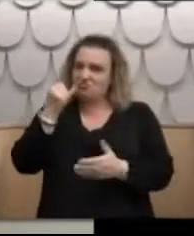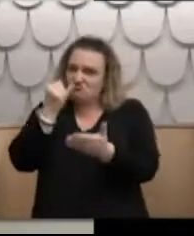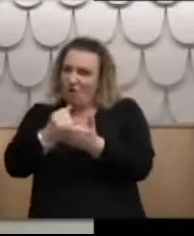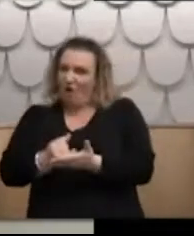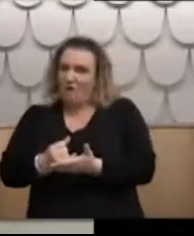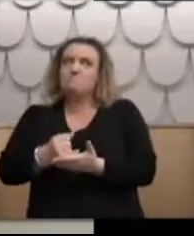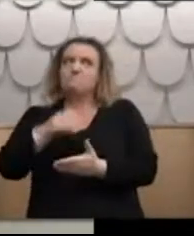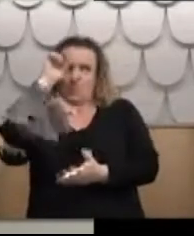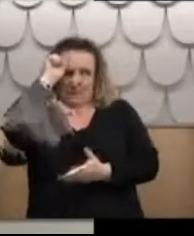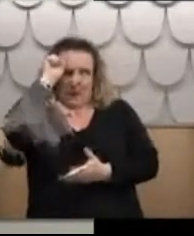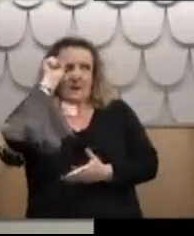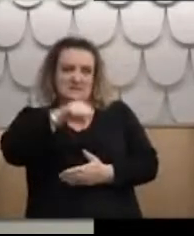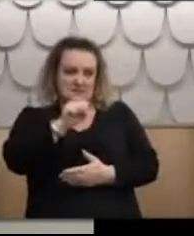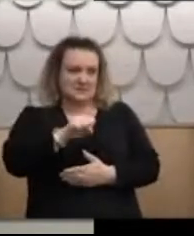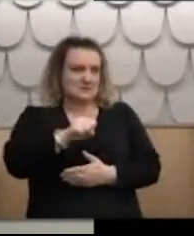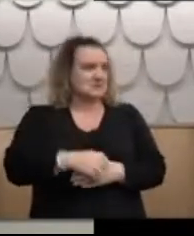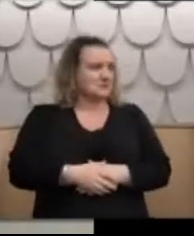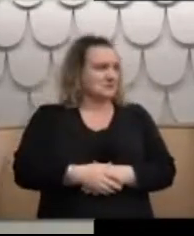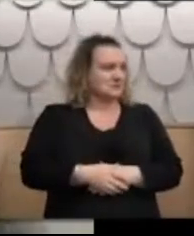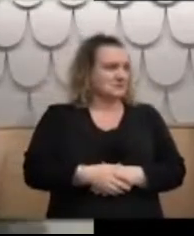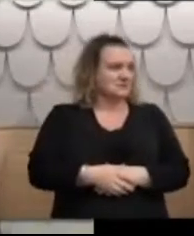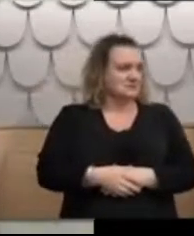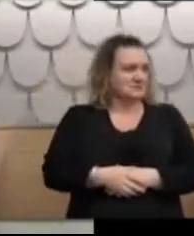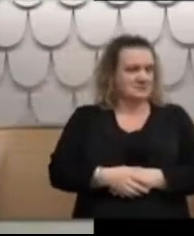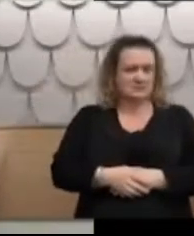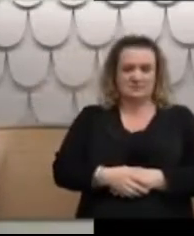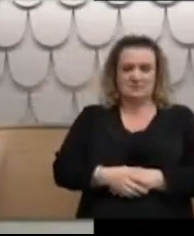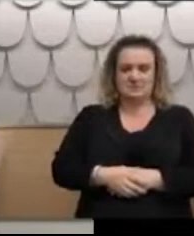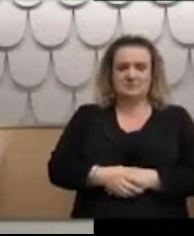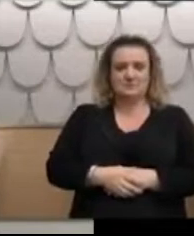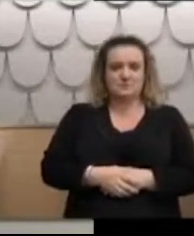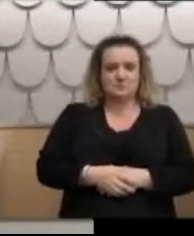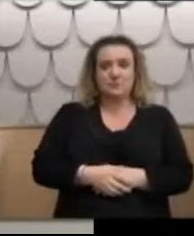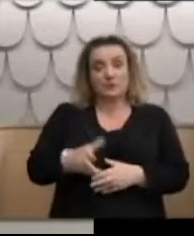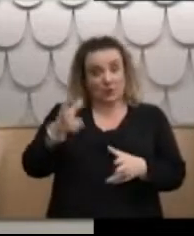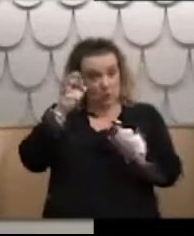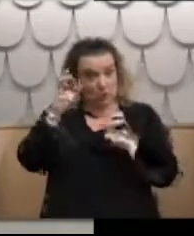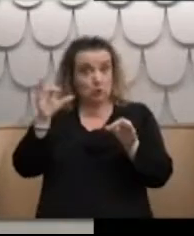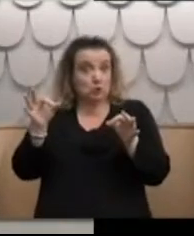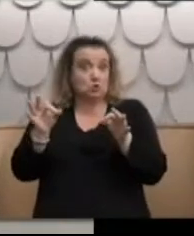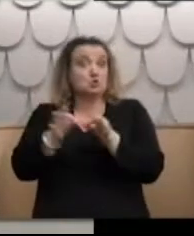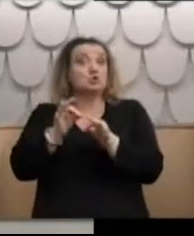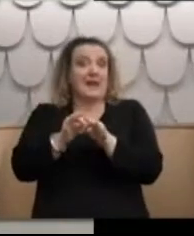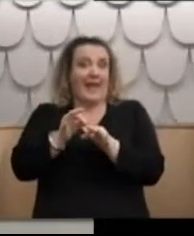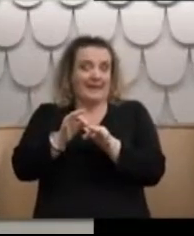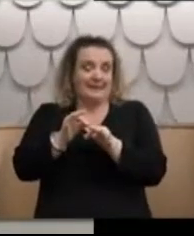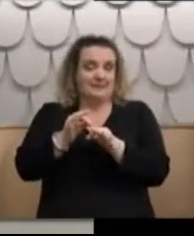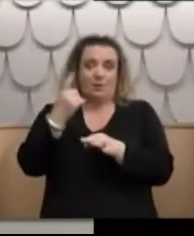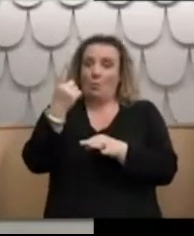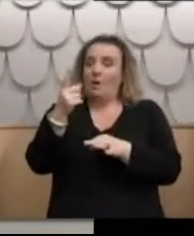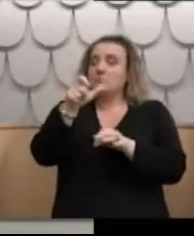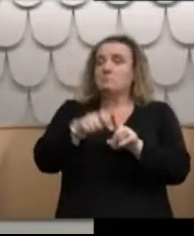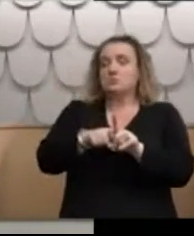And we, sorry, sorry Fred, we heard evidence on Tuesday of one of the